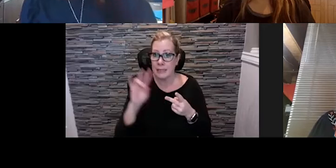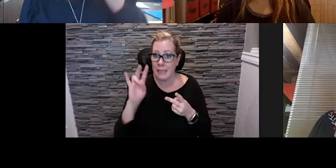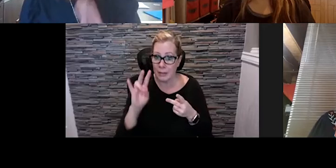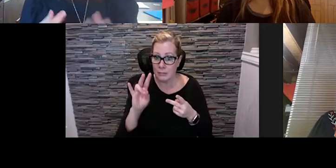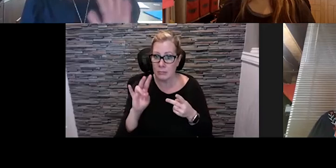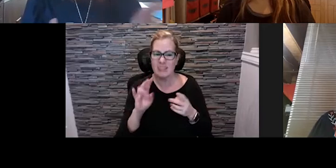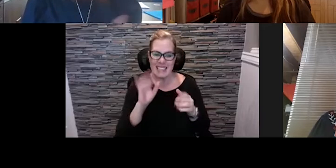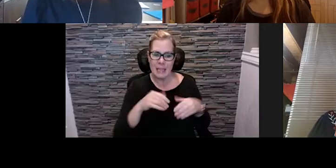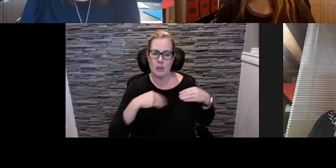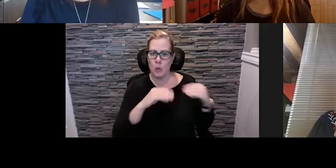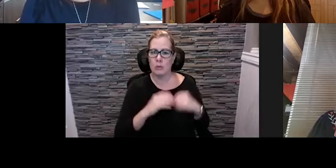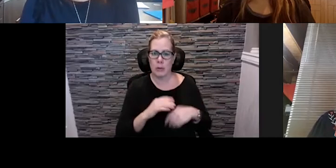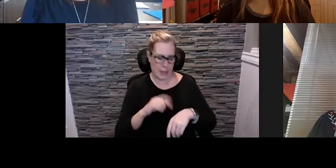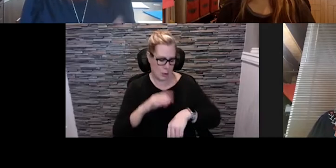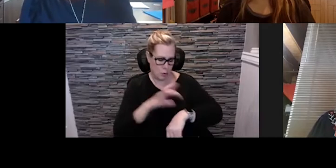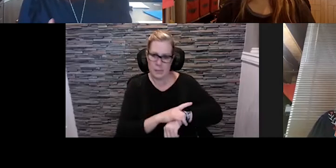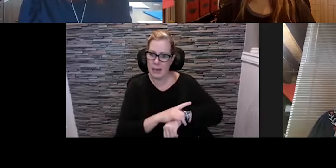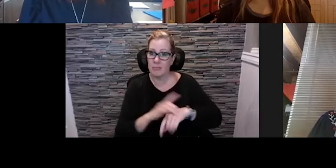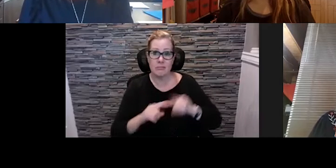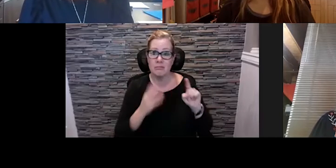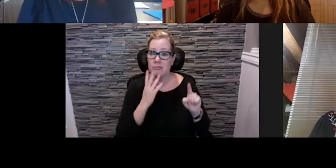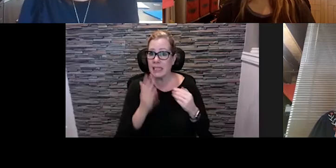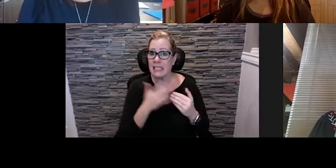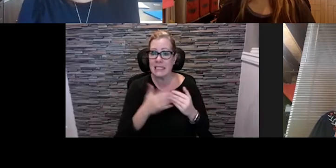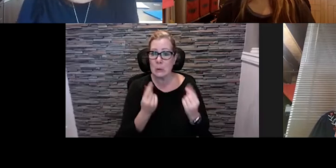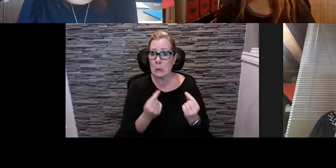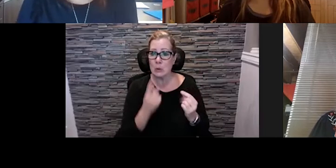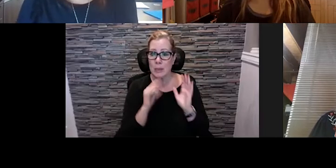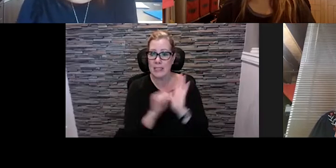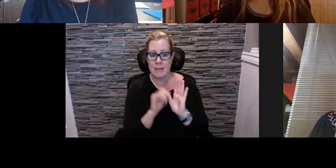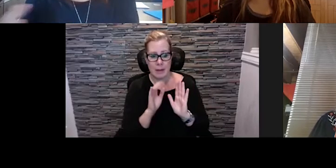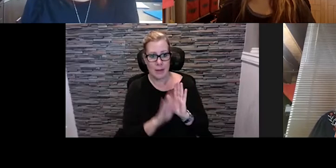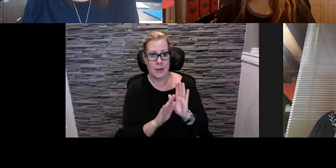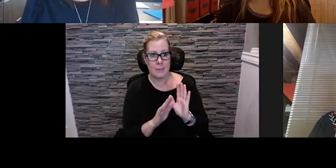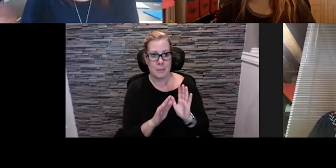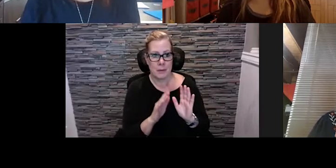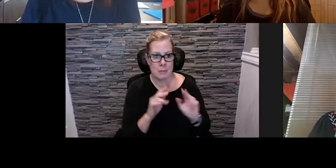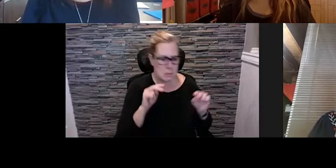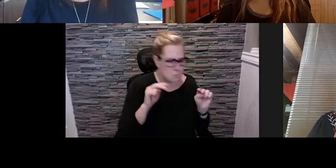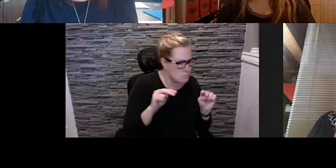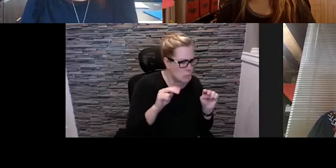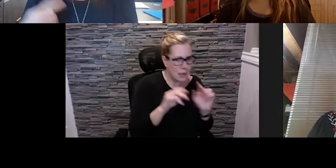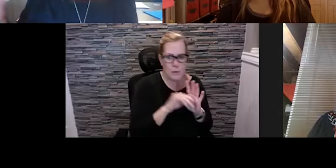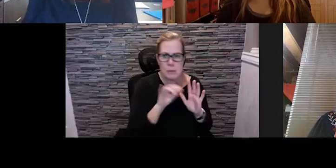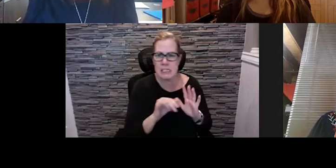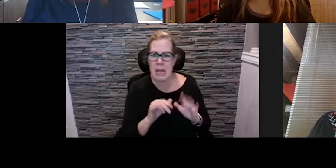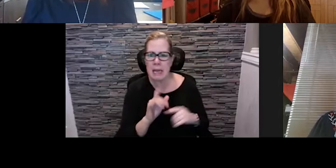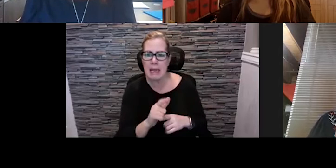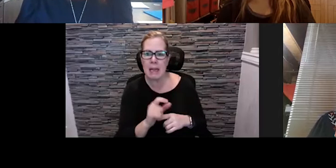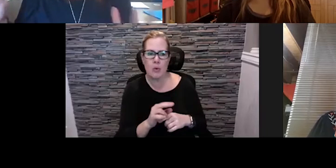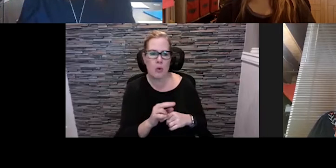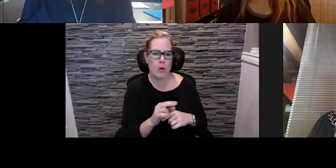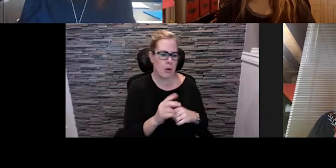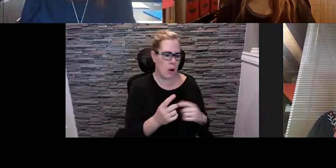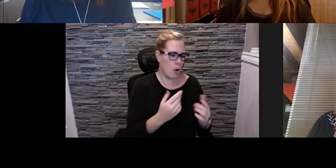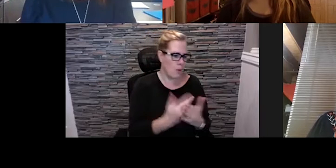tickets and easily responded people in different colors to identify their window. We weren't super strict if they stayed later came early just as long as we were able